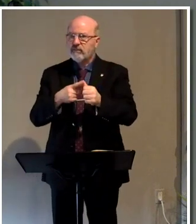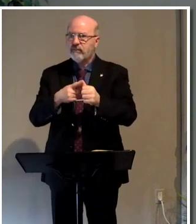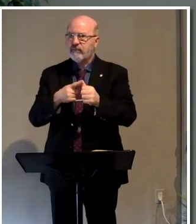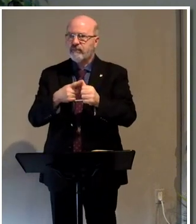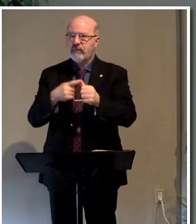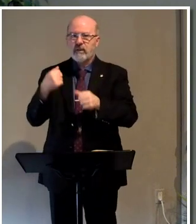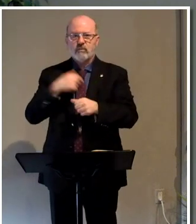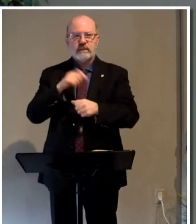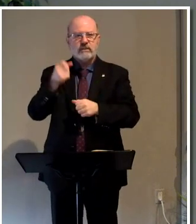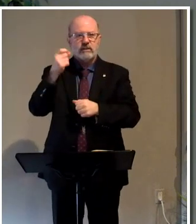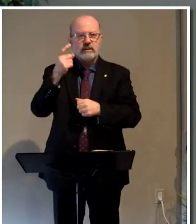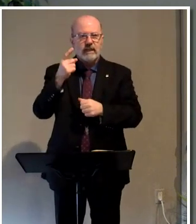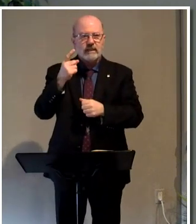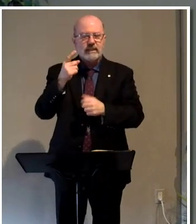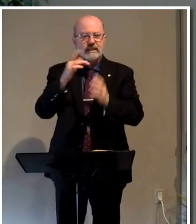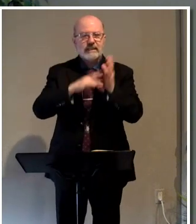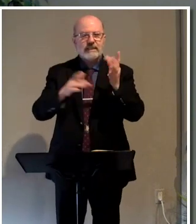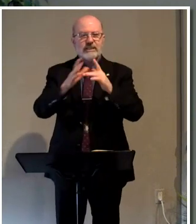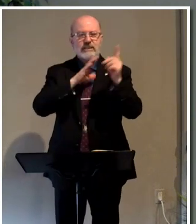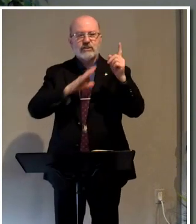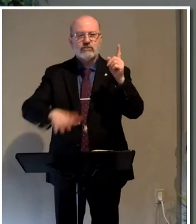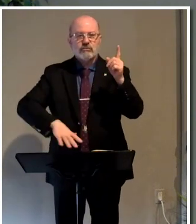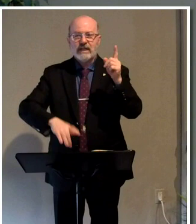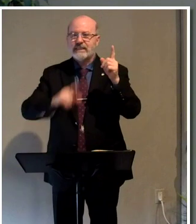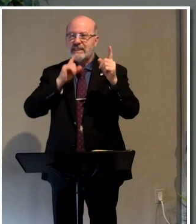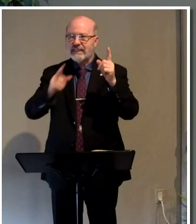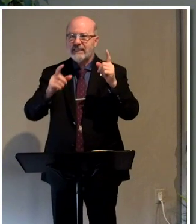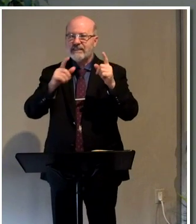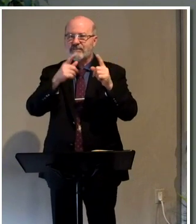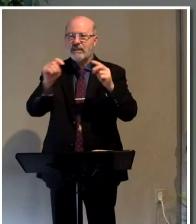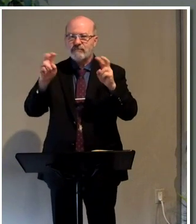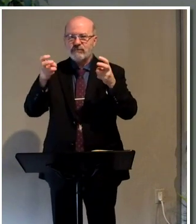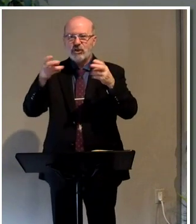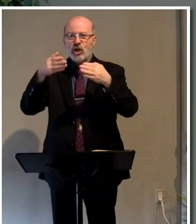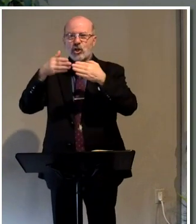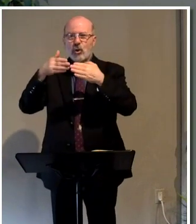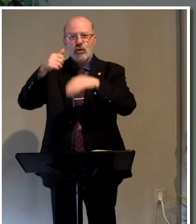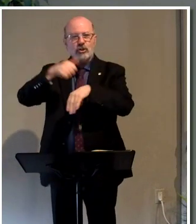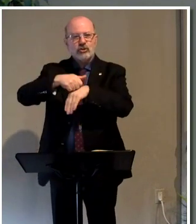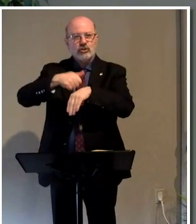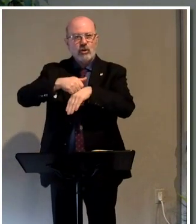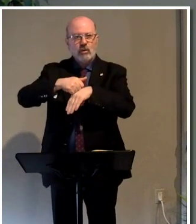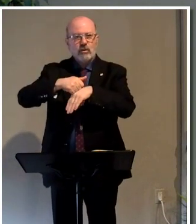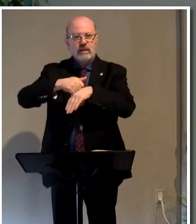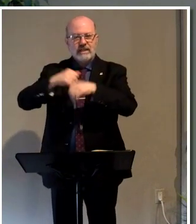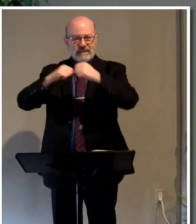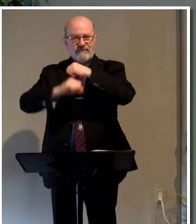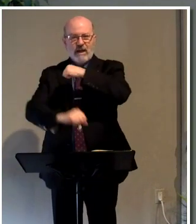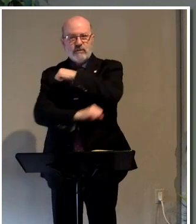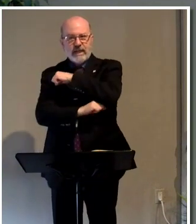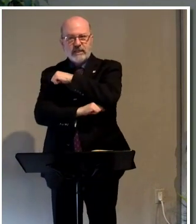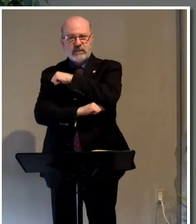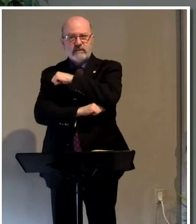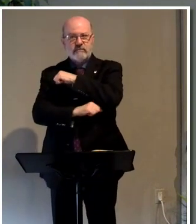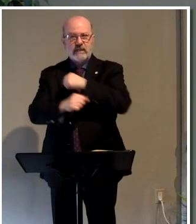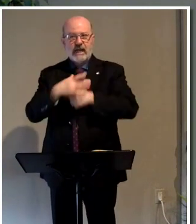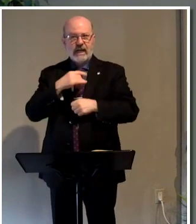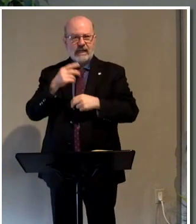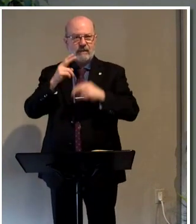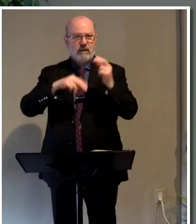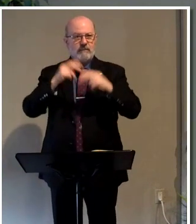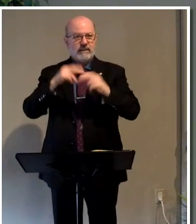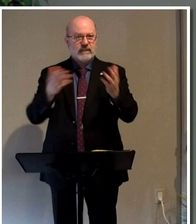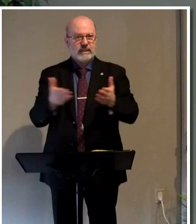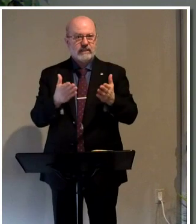we need to recognize that Jesus Christ is the cornerstone. He is the cornerstone. I love the analogy of building here because it's